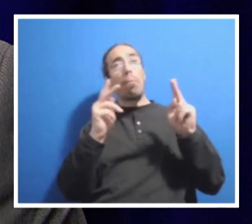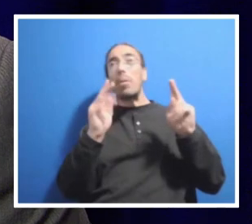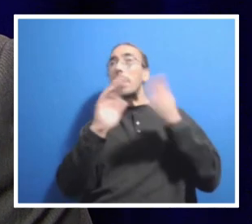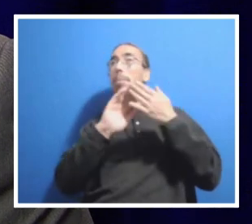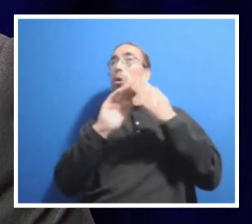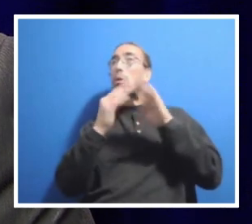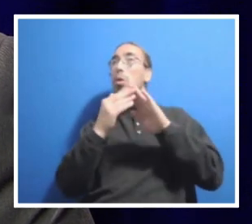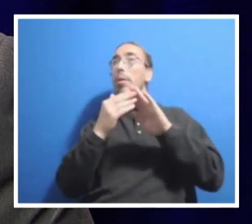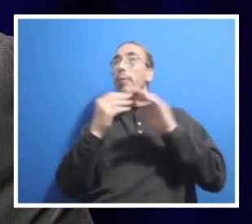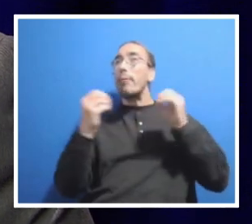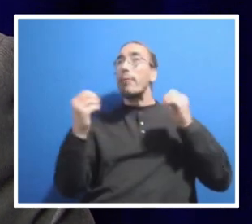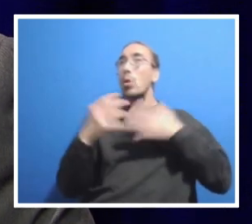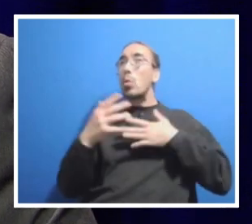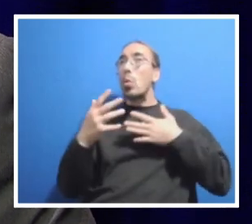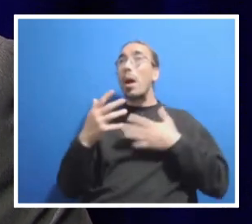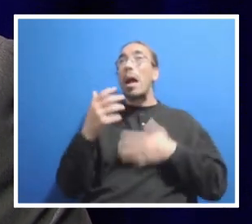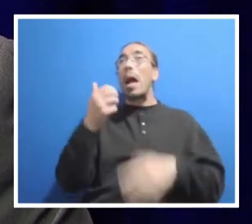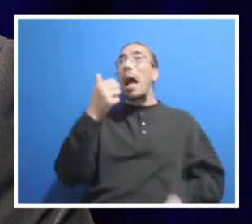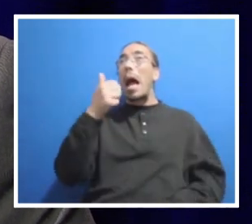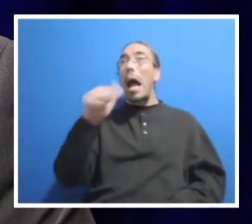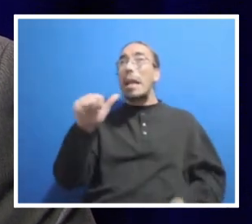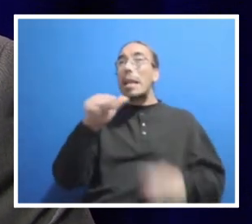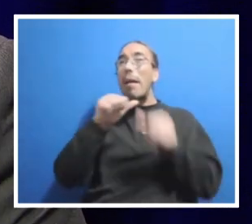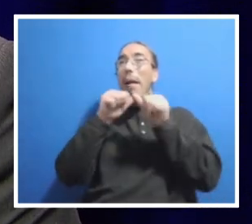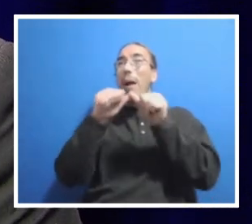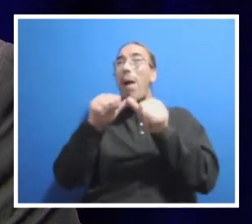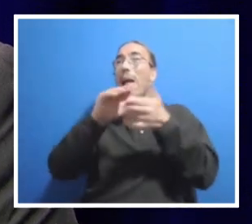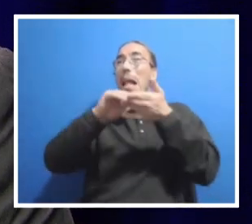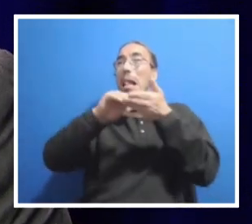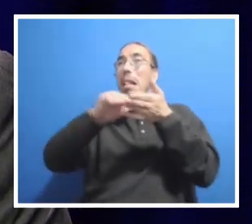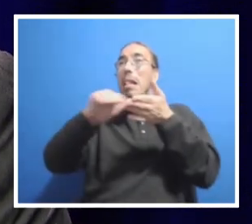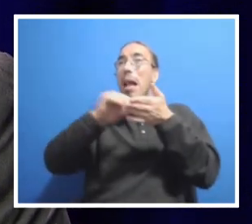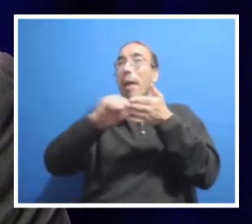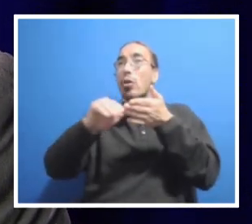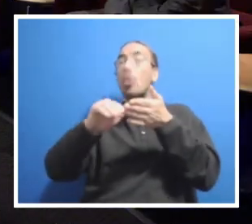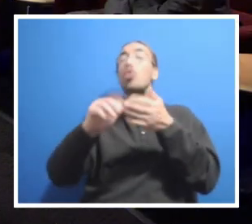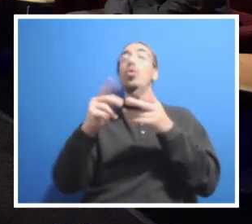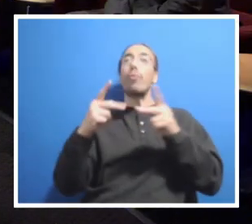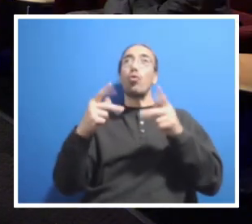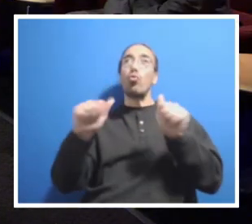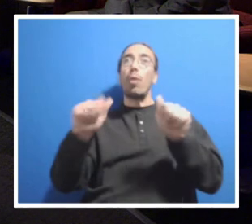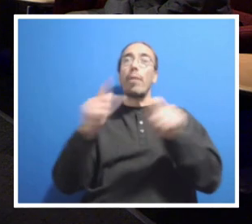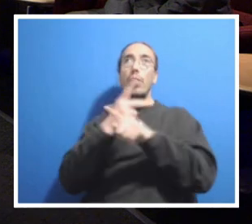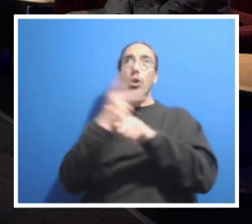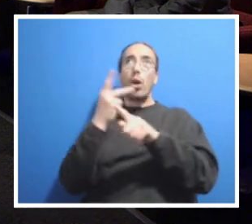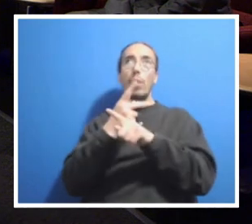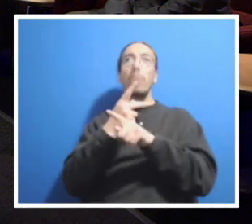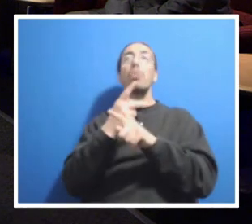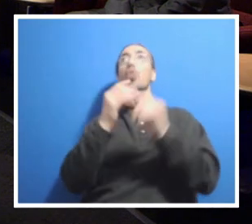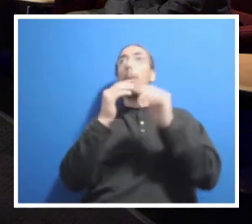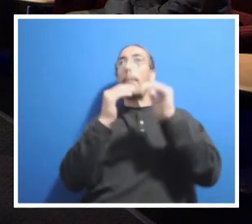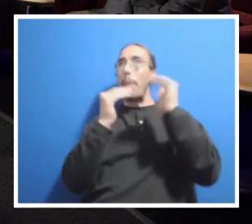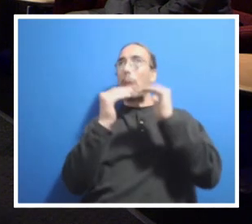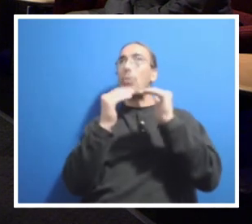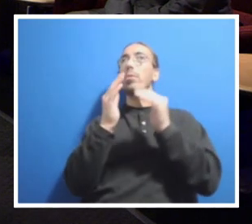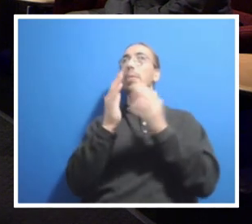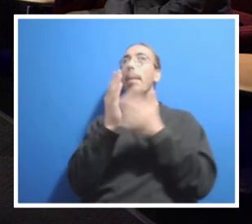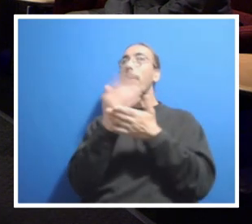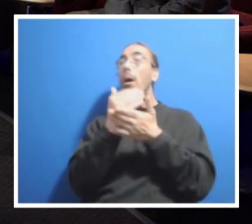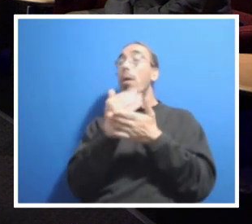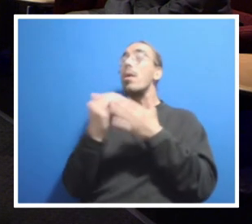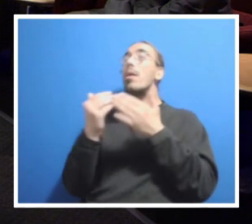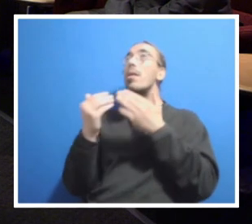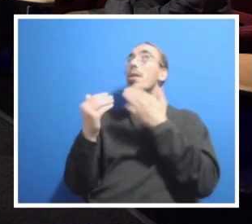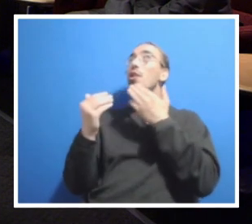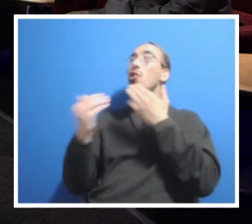for any mass layoffs or furloughs as an attempt to balance this budget? Yeah, thank you for that question, Ben, and good morning, everybody. We have